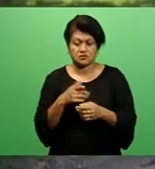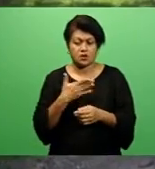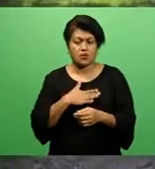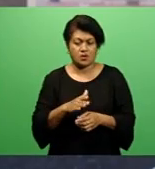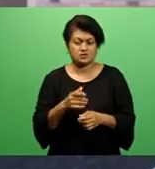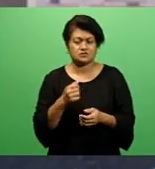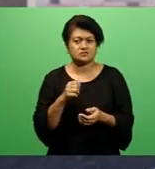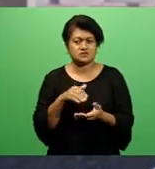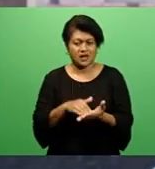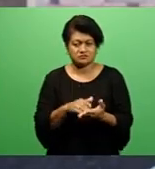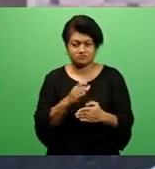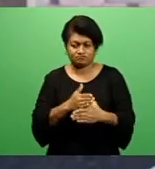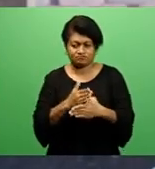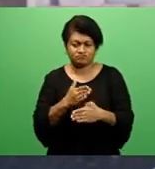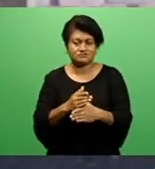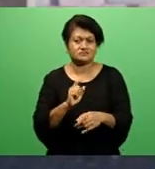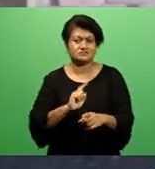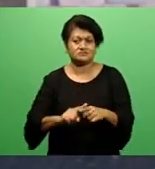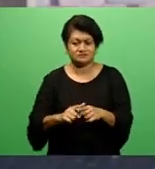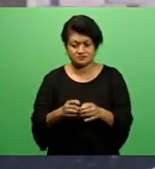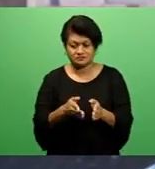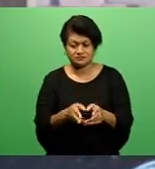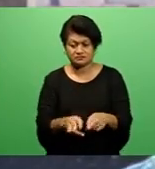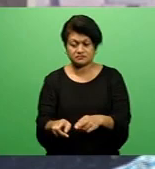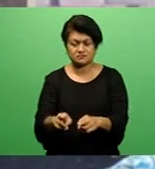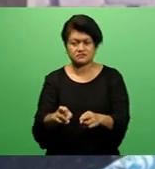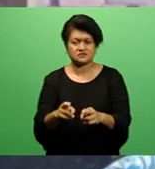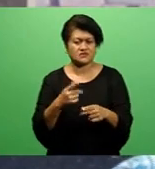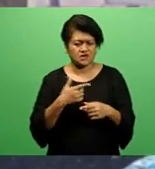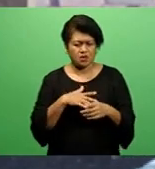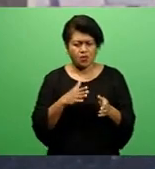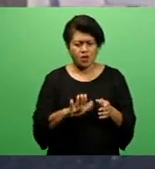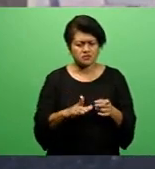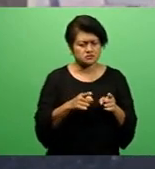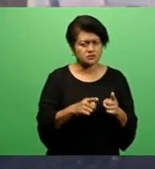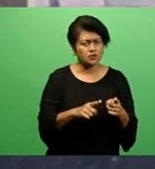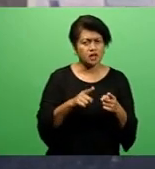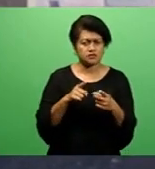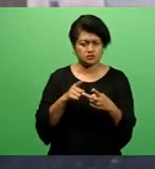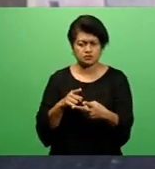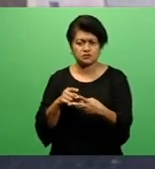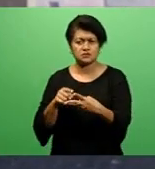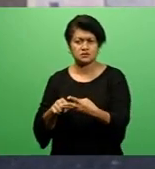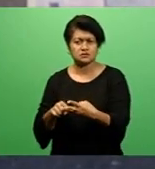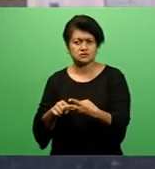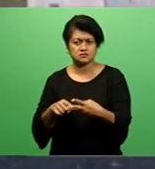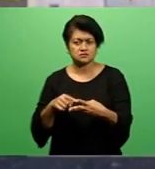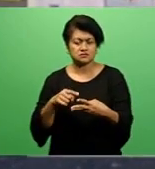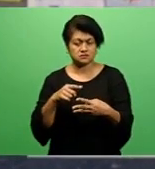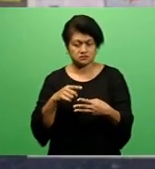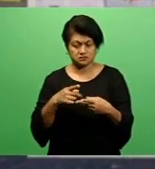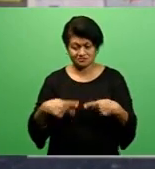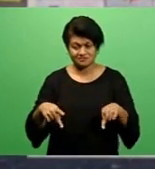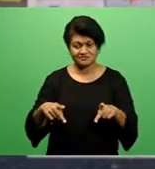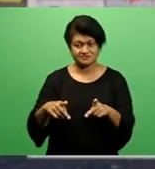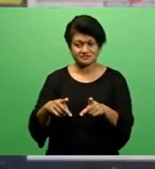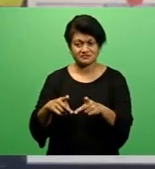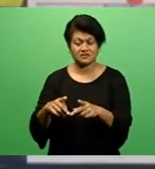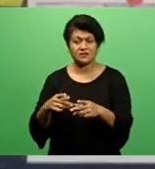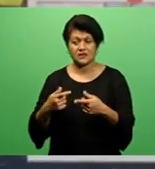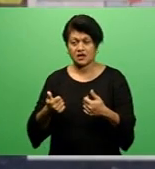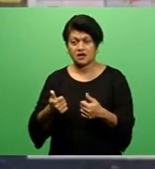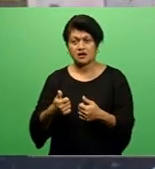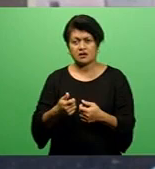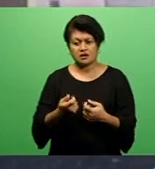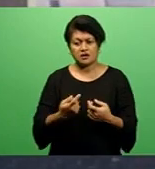tie-ups. We have divided into area 1, 2 and 3. Area 1 will be from Rathusukuna to Buya and area 2 will be from Buya